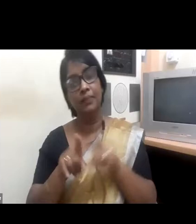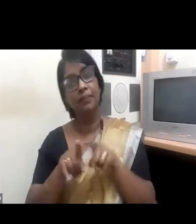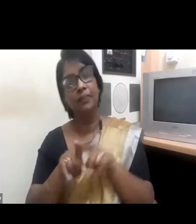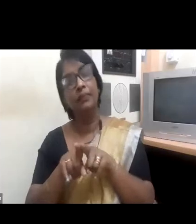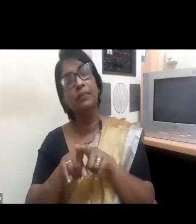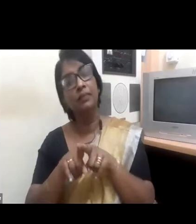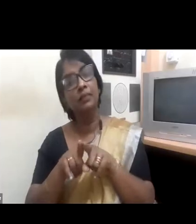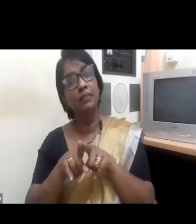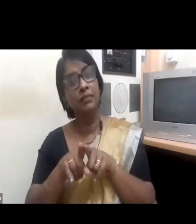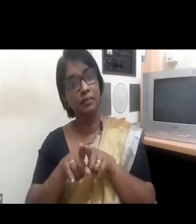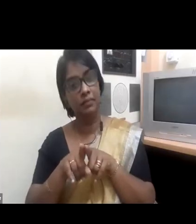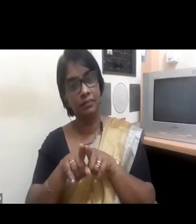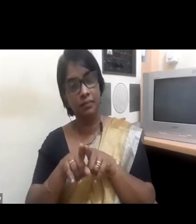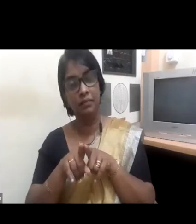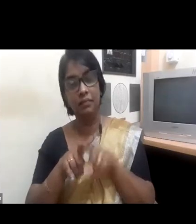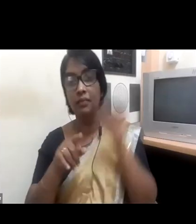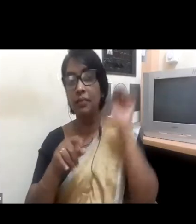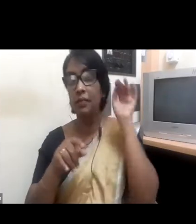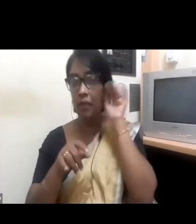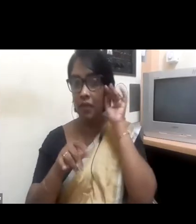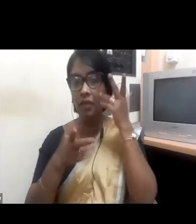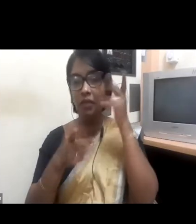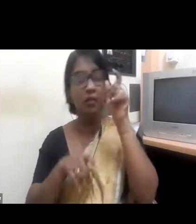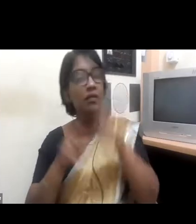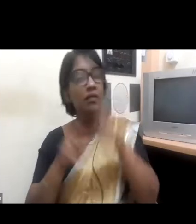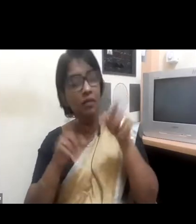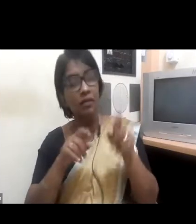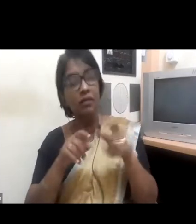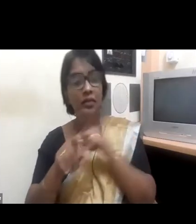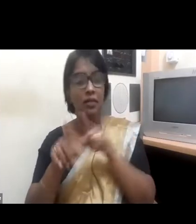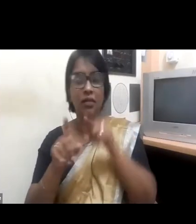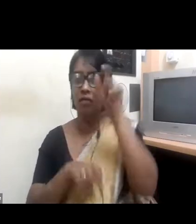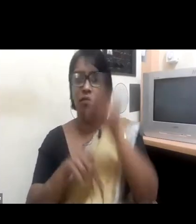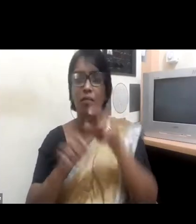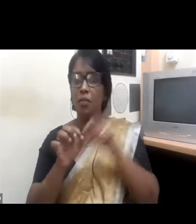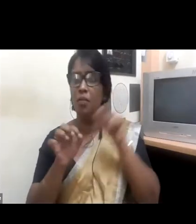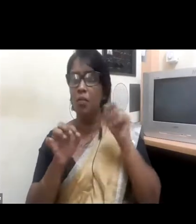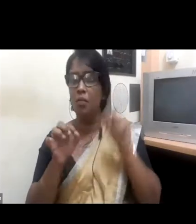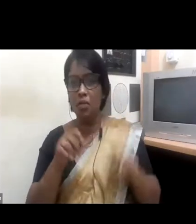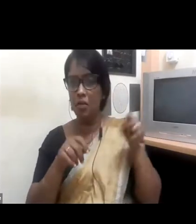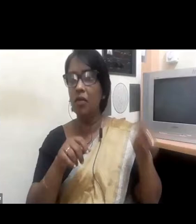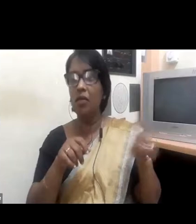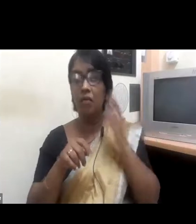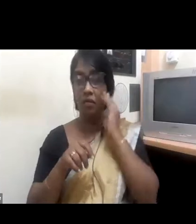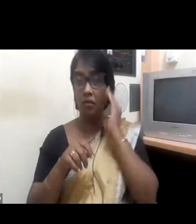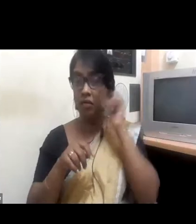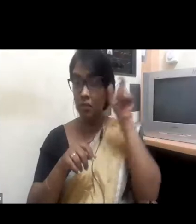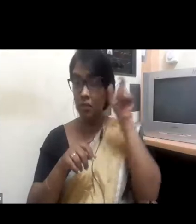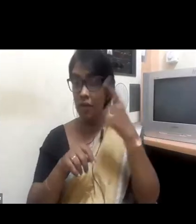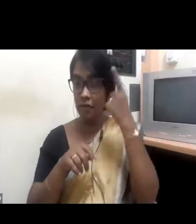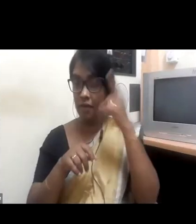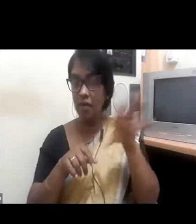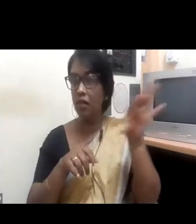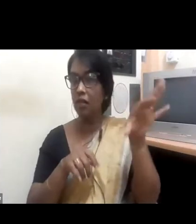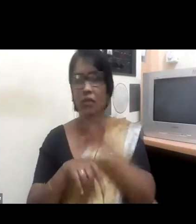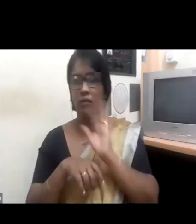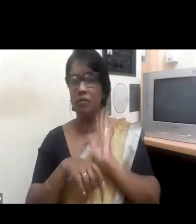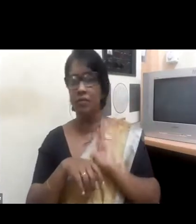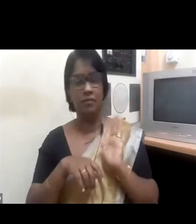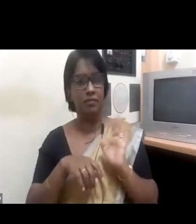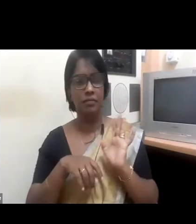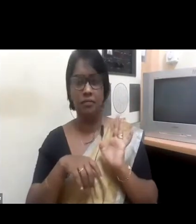don't want to be selected to a board just because you're a female. You want to be selected to a board because you're the best.